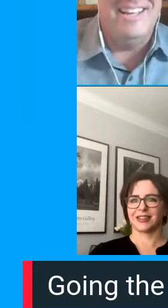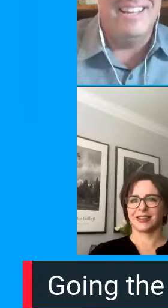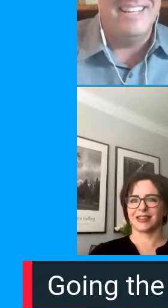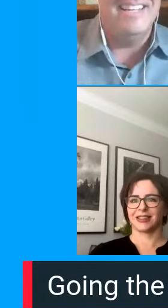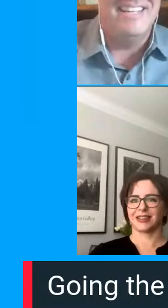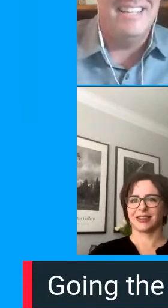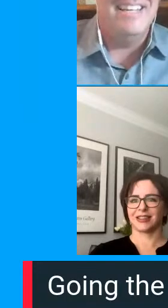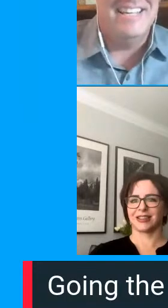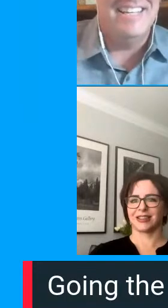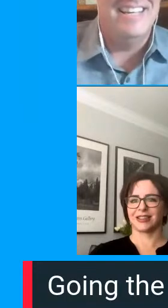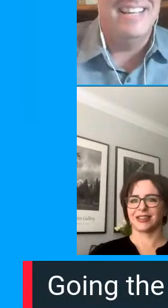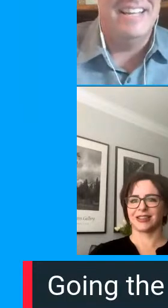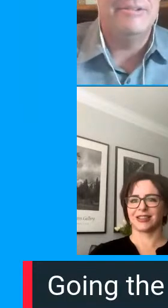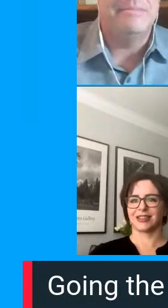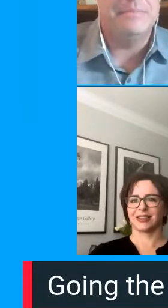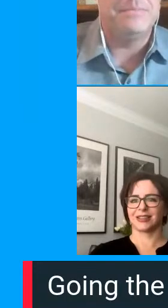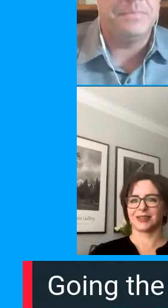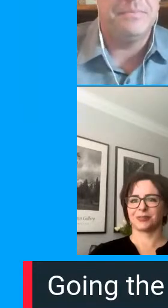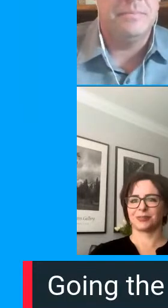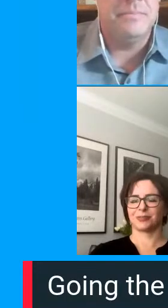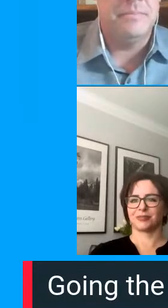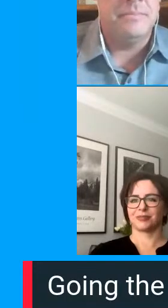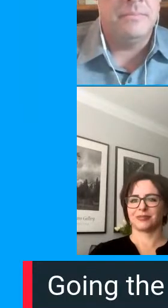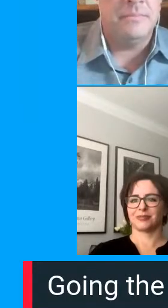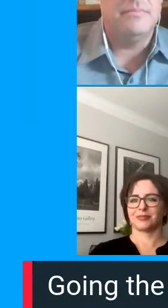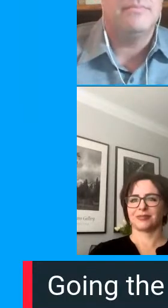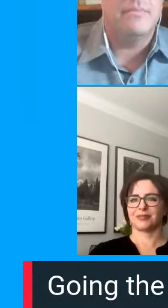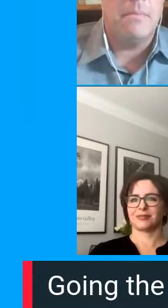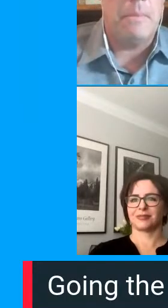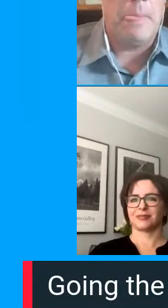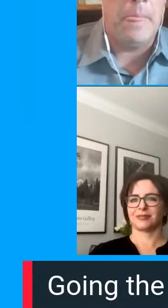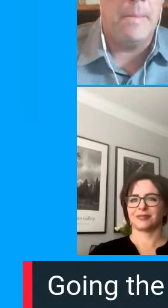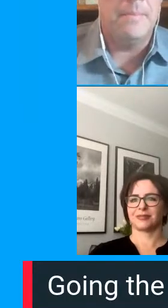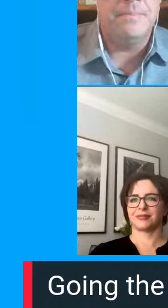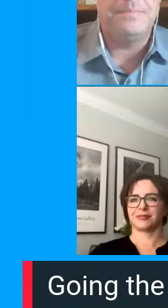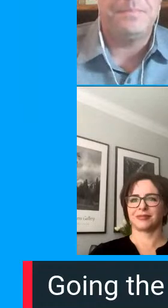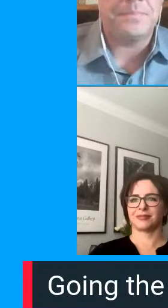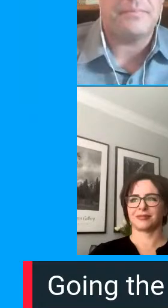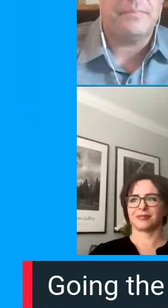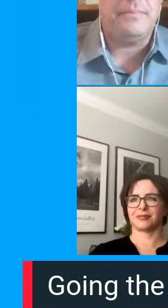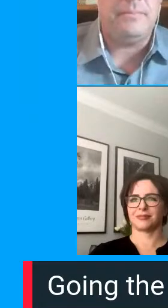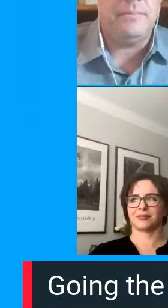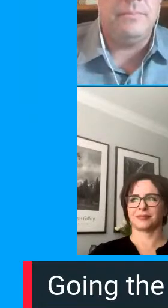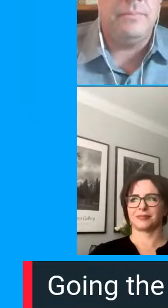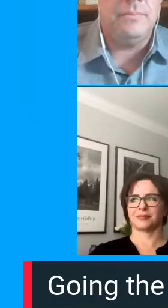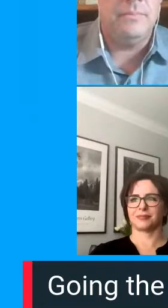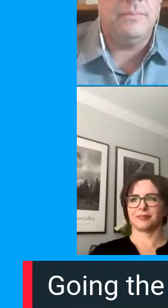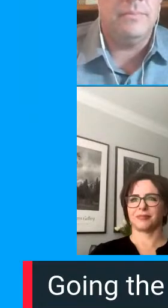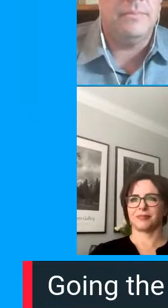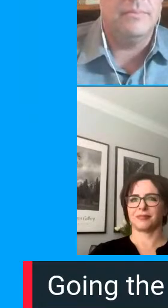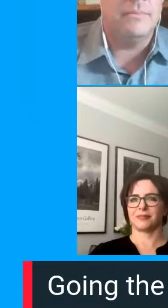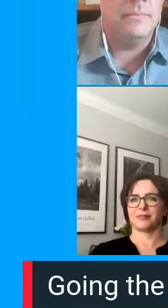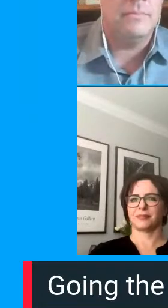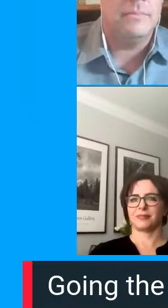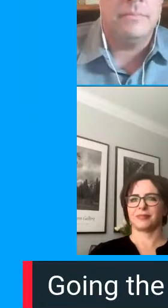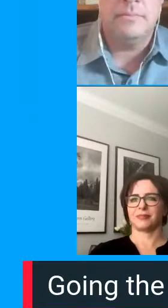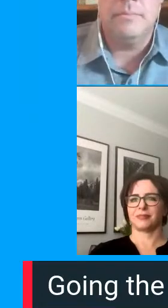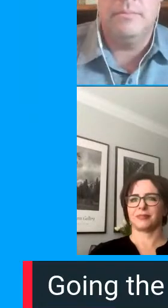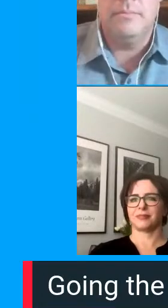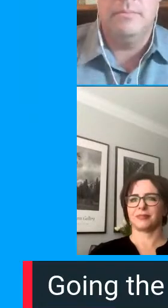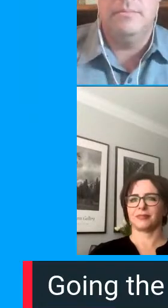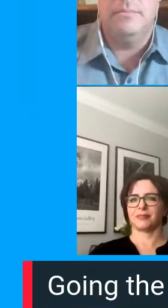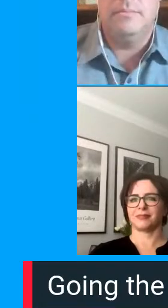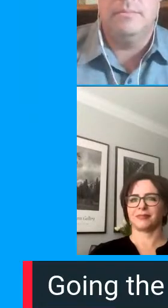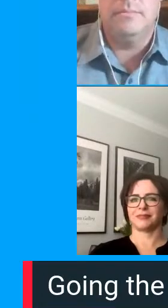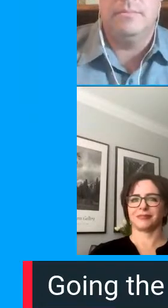going on all right thank you sean for being here and supporting us um welcome parents thank you for joining us tonight i have a